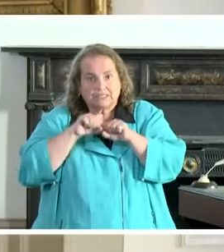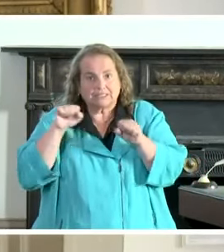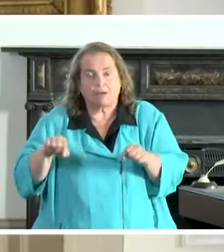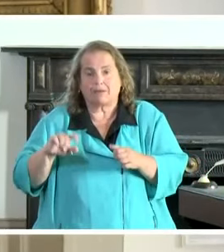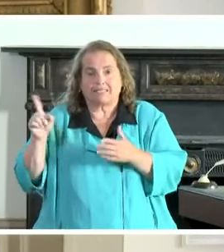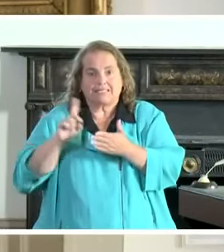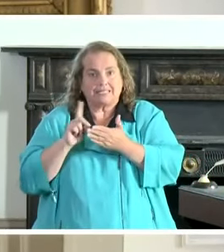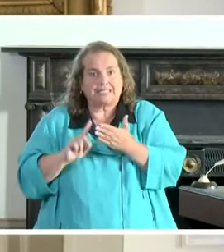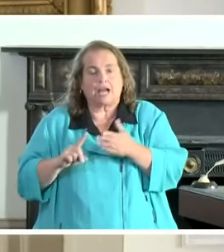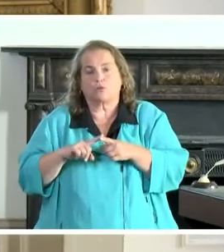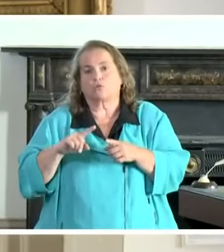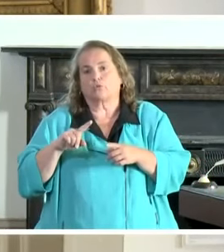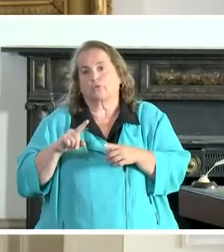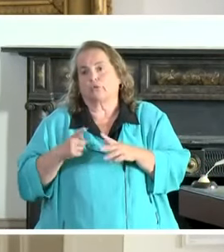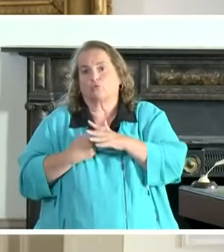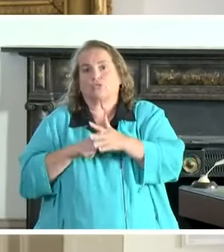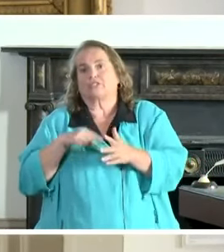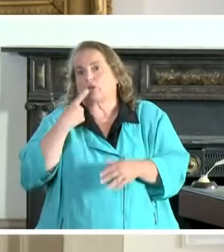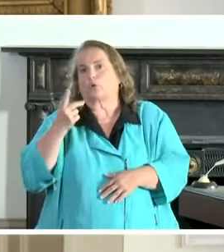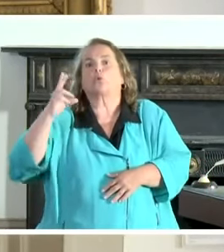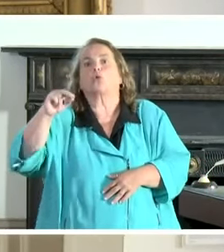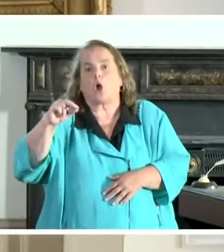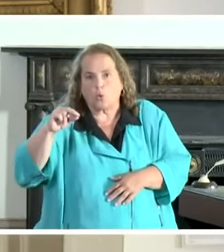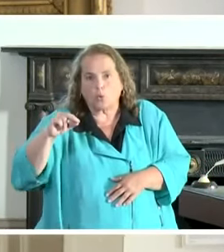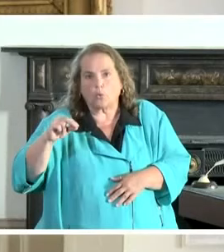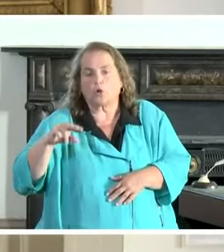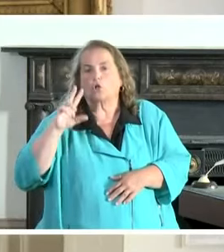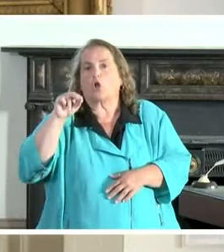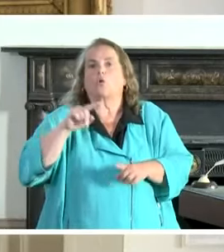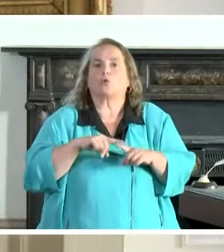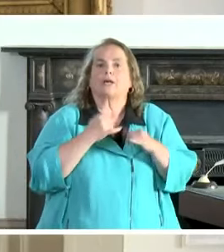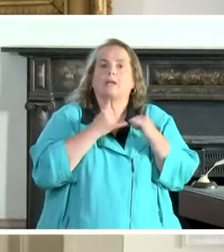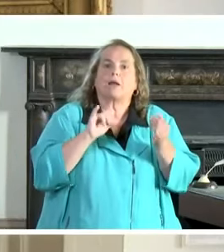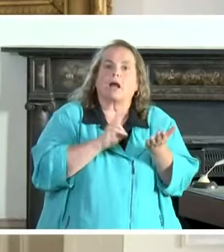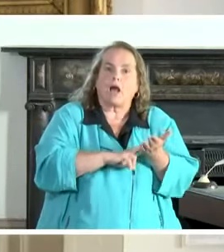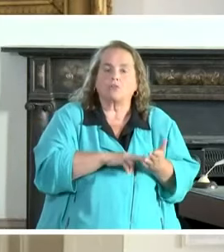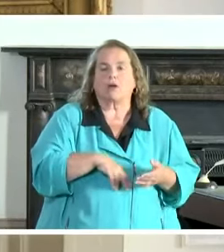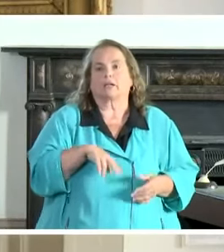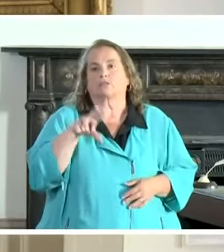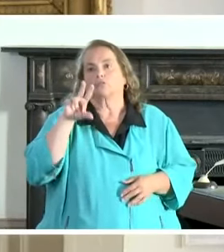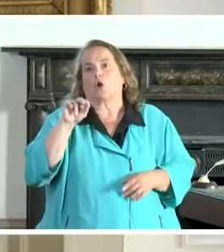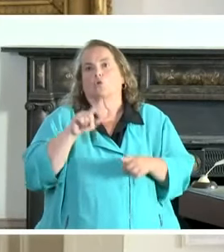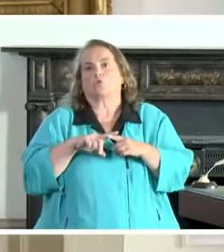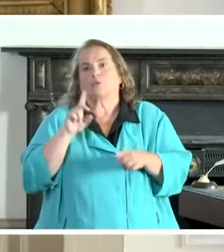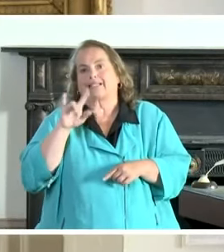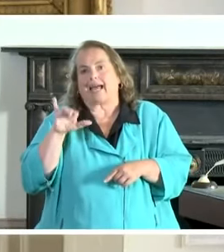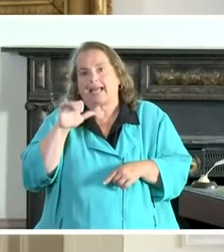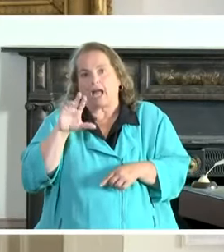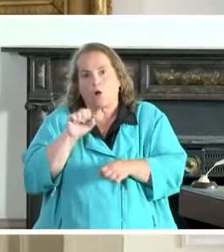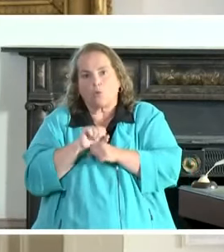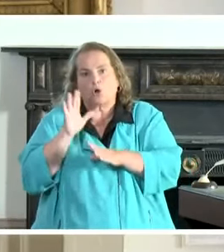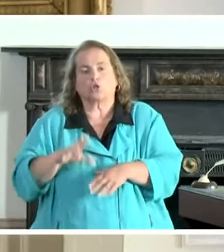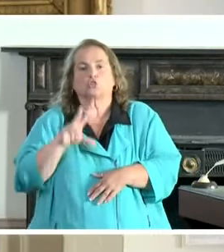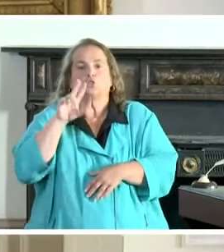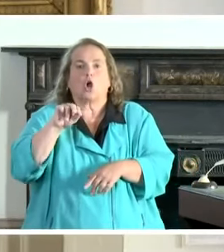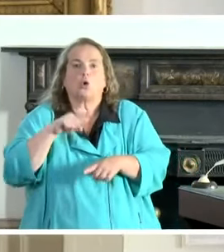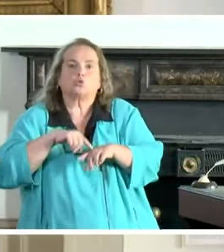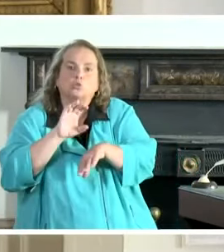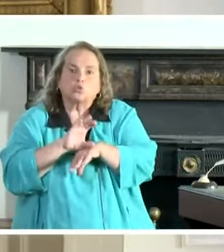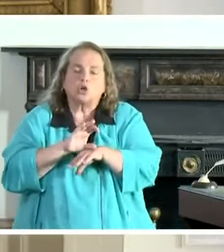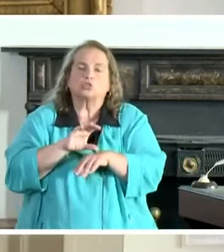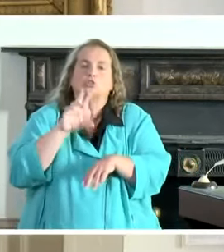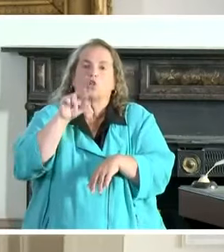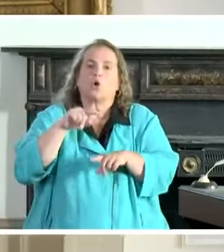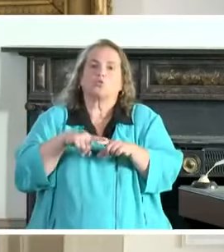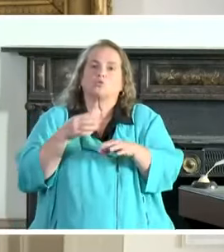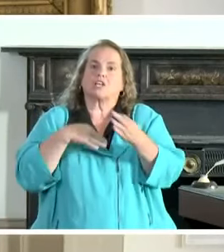to originally tell you no, no to independent contractors, no to daycare workers at churches, no to substitute teachers.